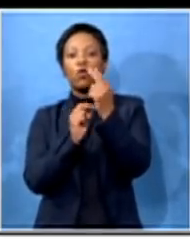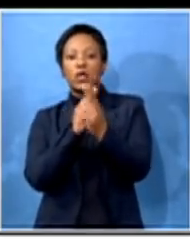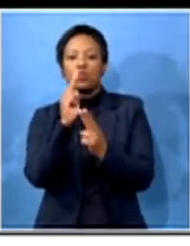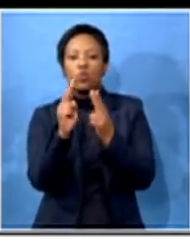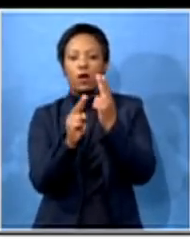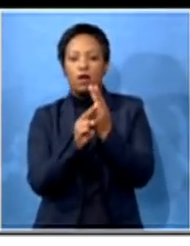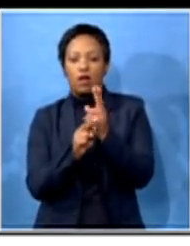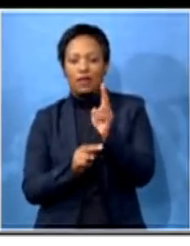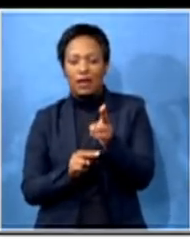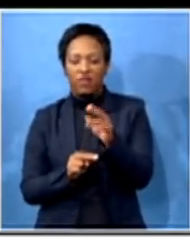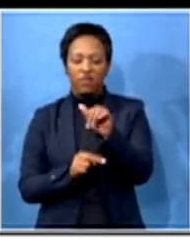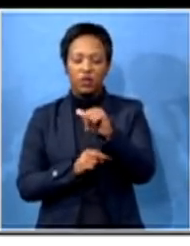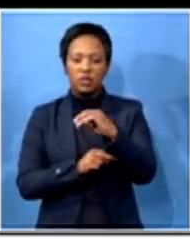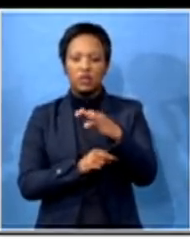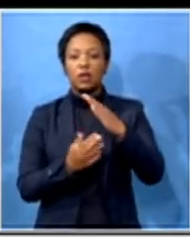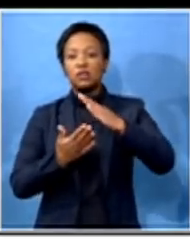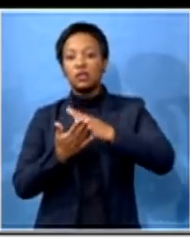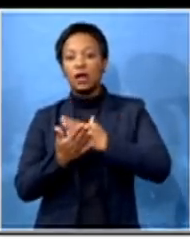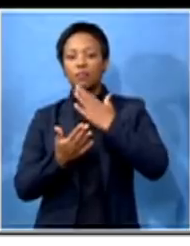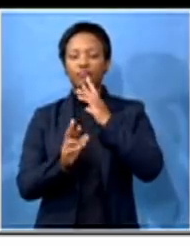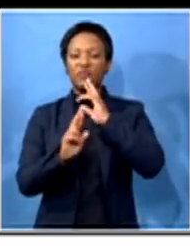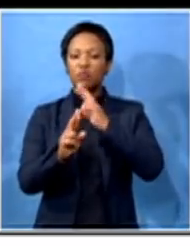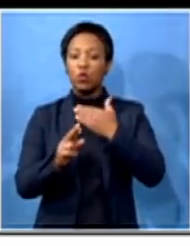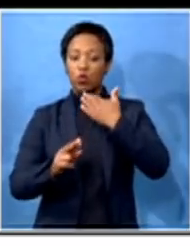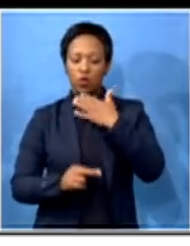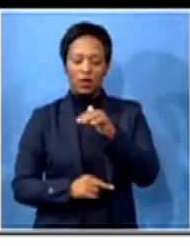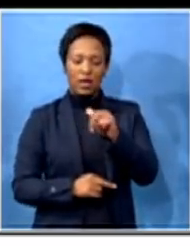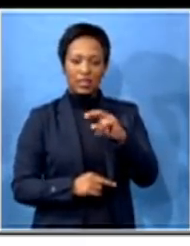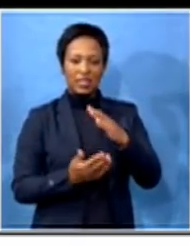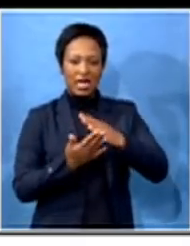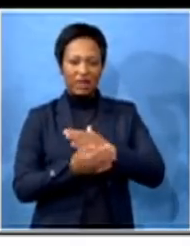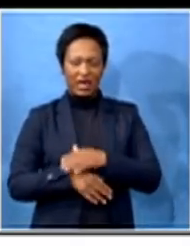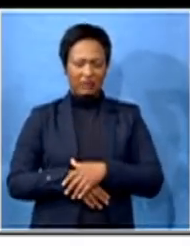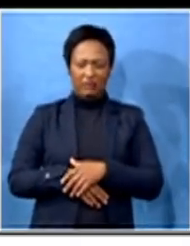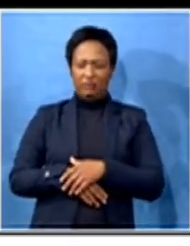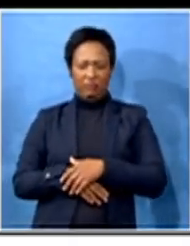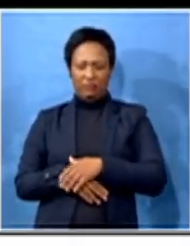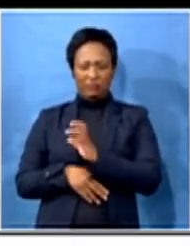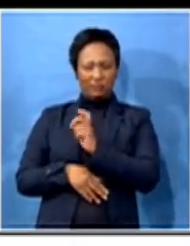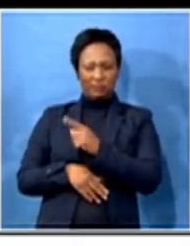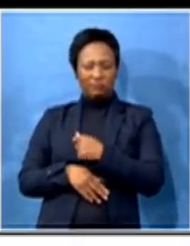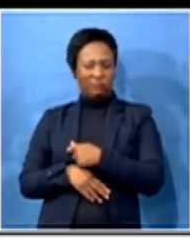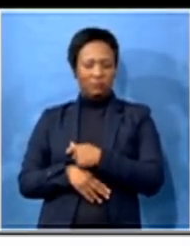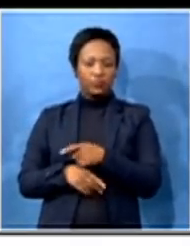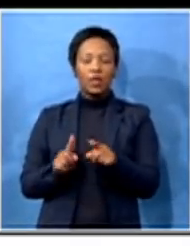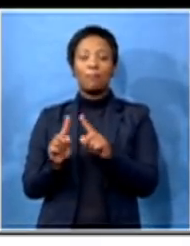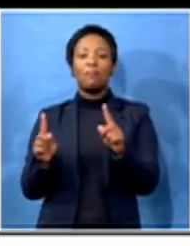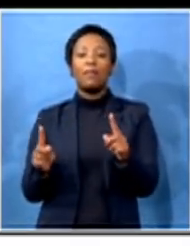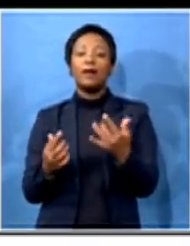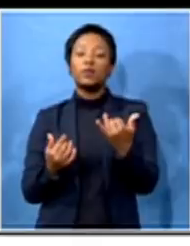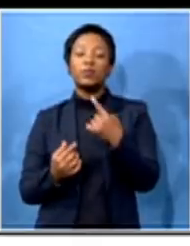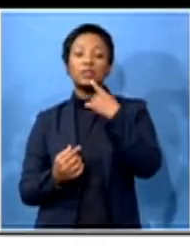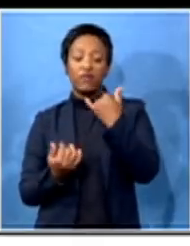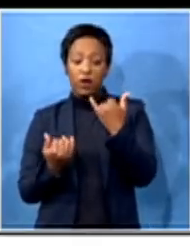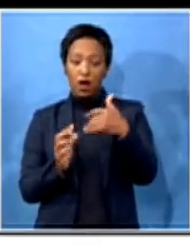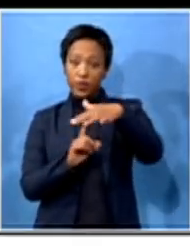be issues and instances wherein our response as the ANC might be found wanting. But as I'm saying, that under the circumstances,